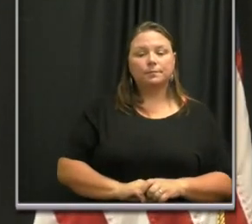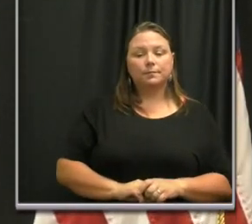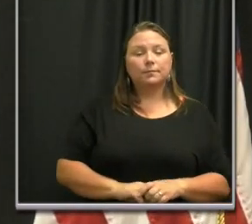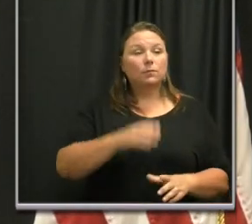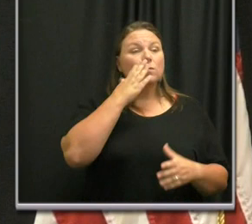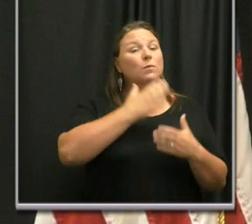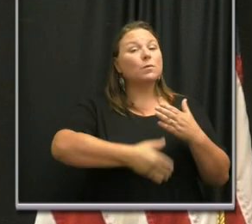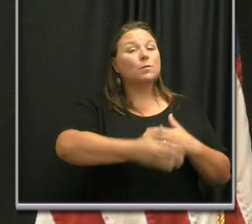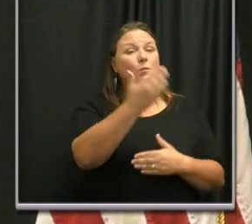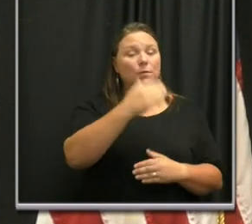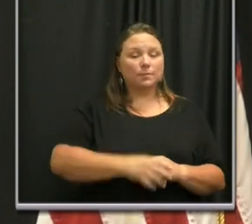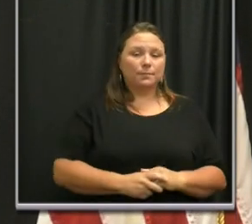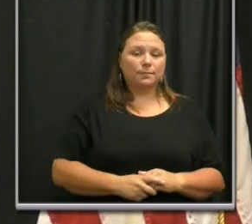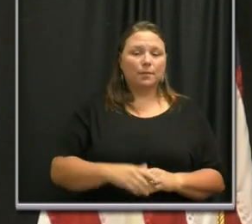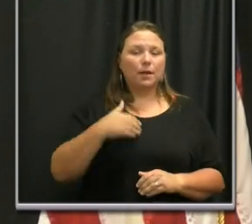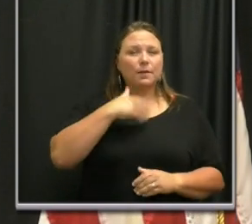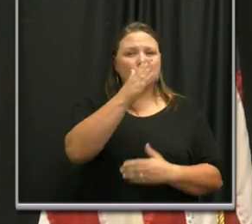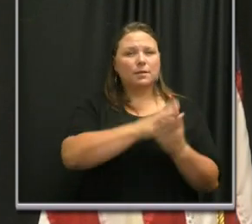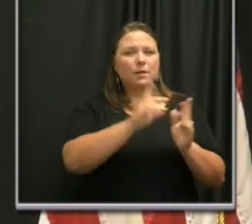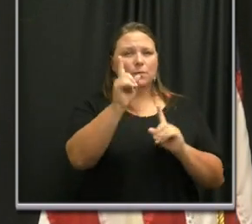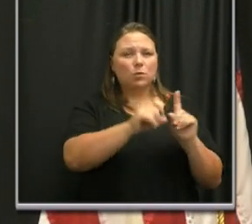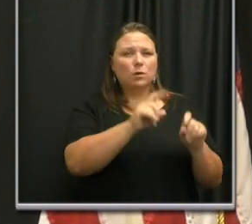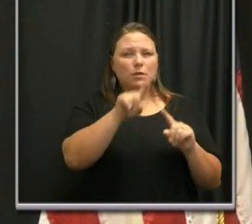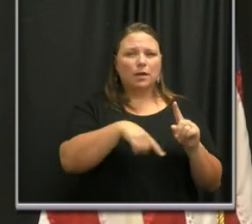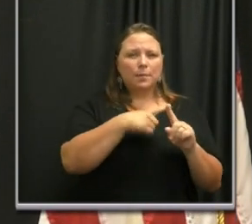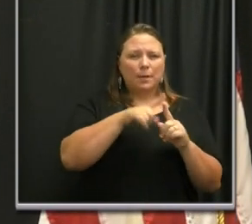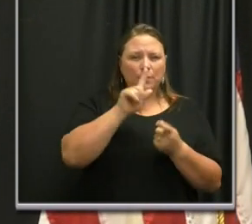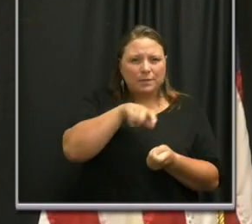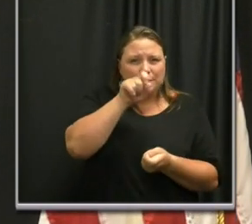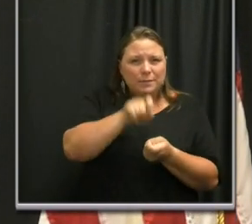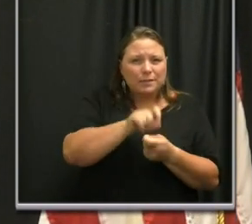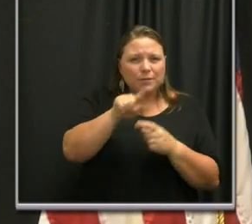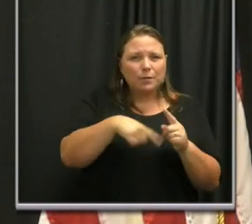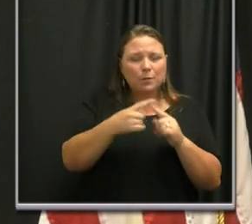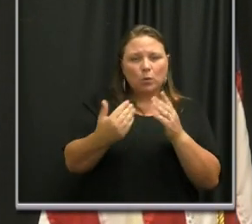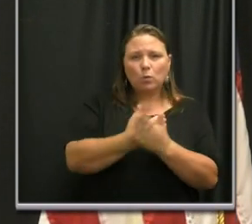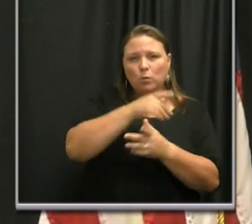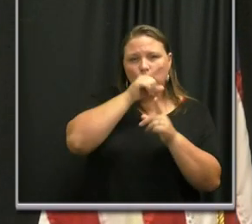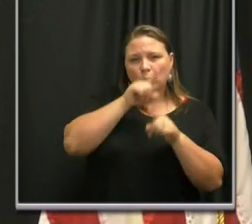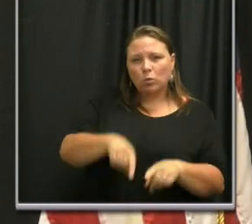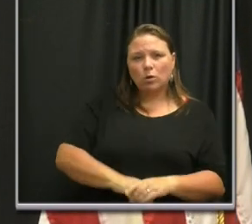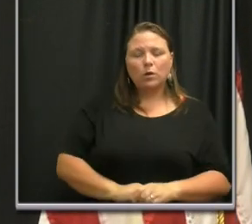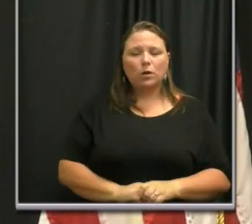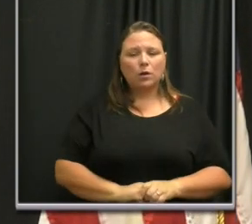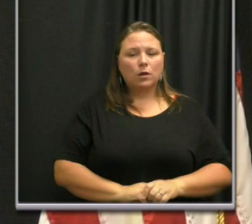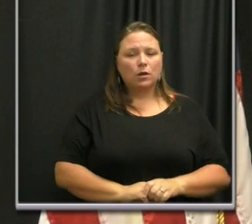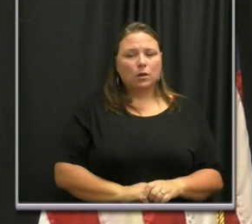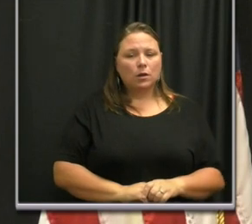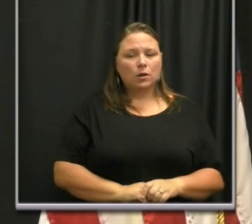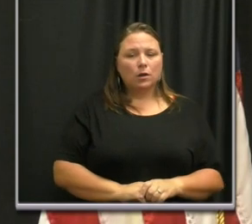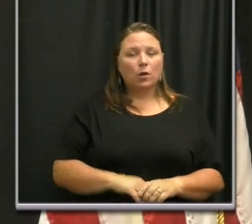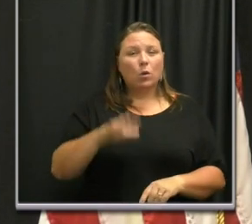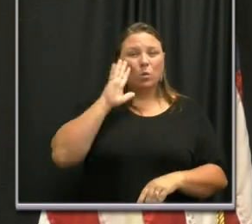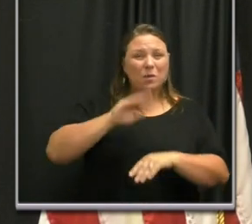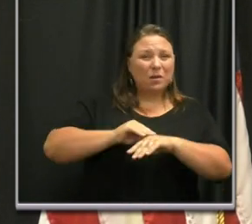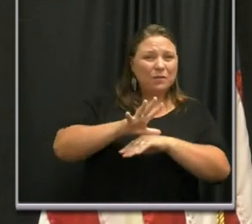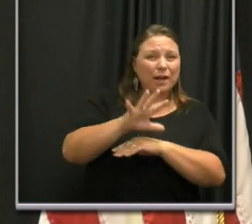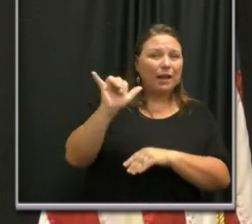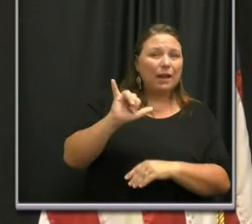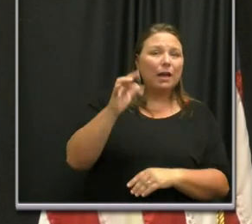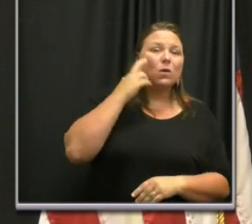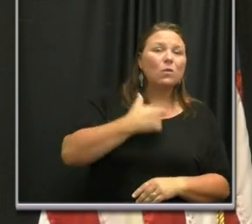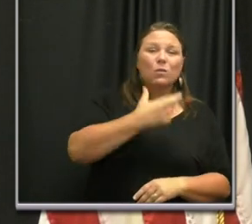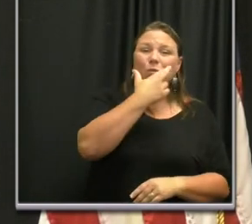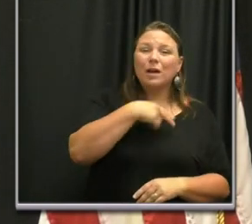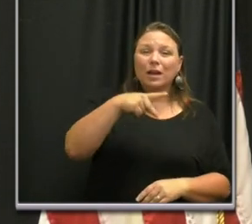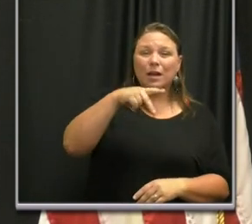Good morning. I have some questions about the nuts and bolts of this quarter. Will this affect things like restaurant